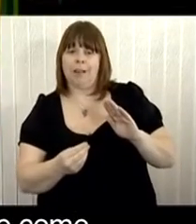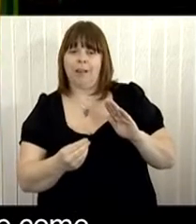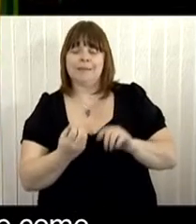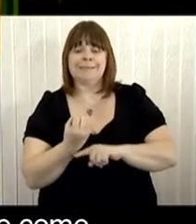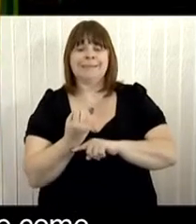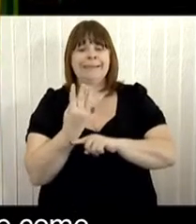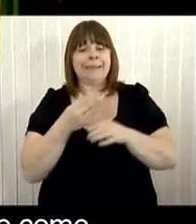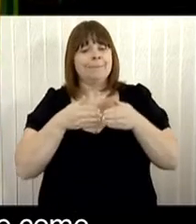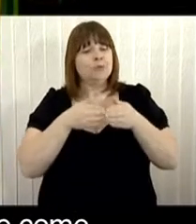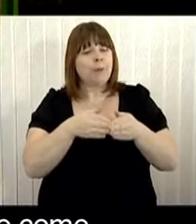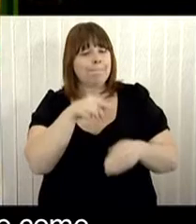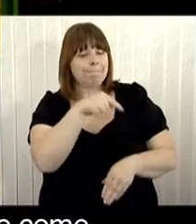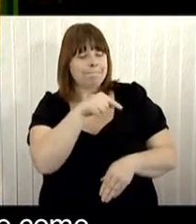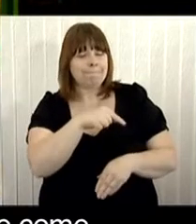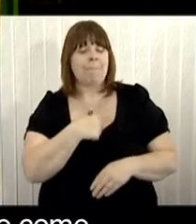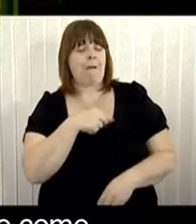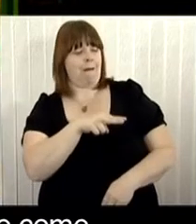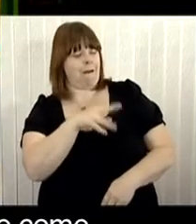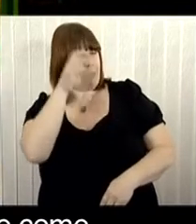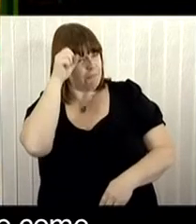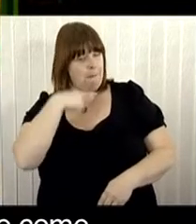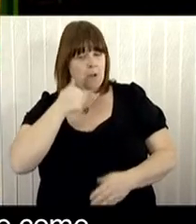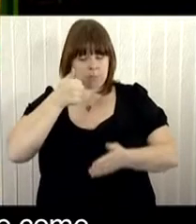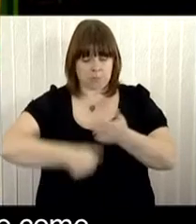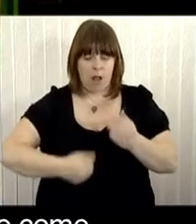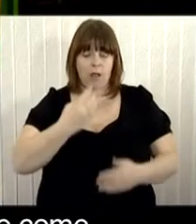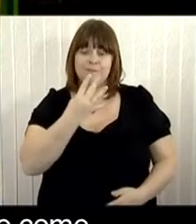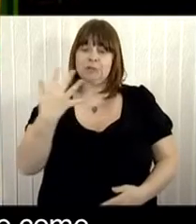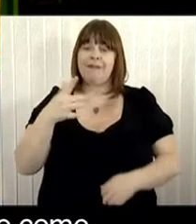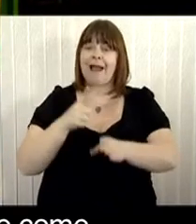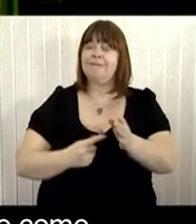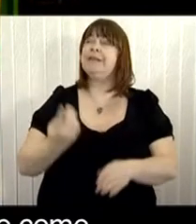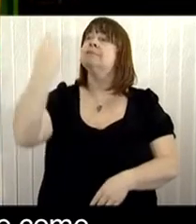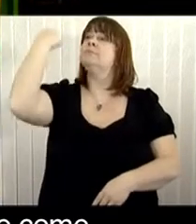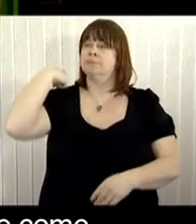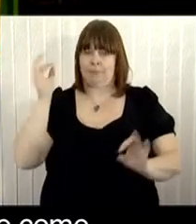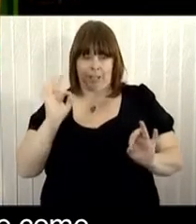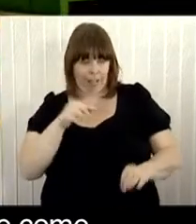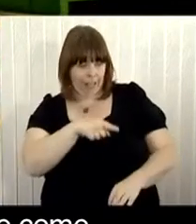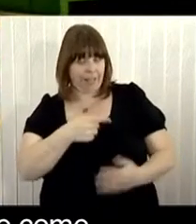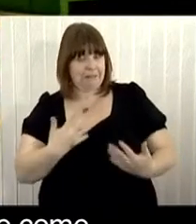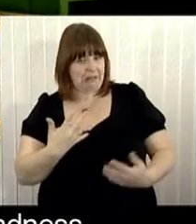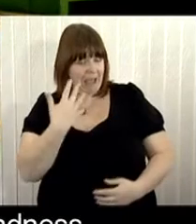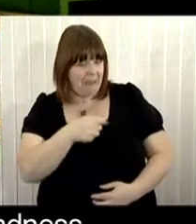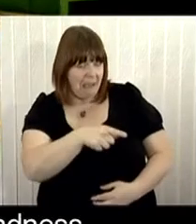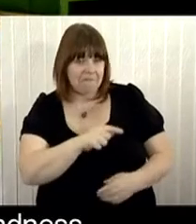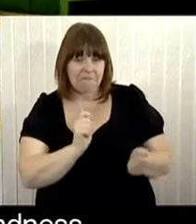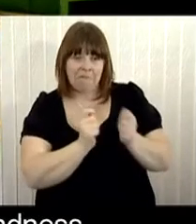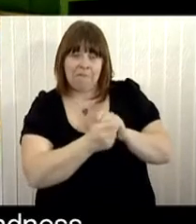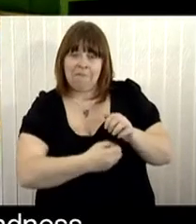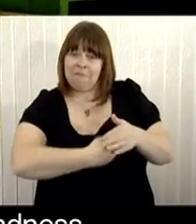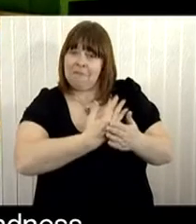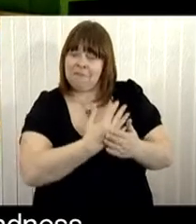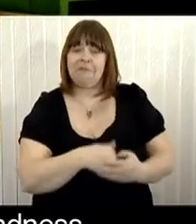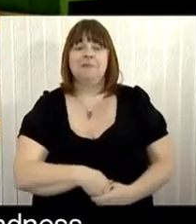It reminds me how far we've come in the 45 years since the business was started. Not that I don't